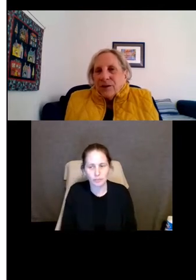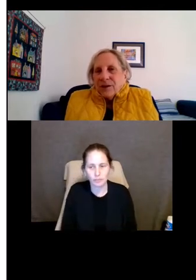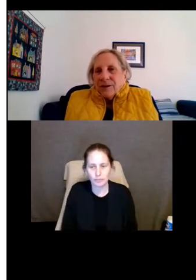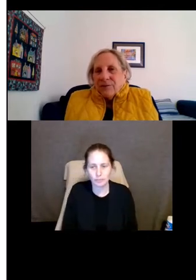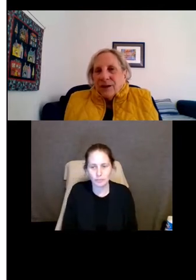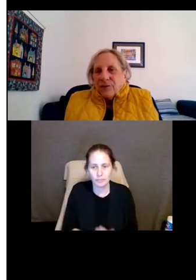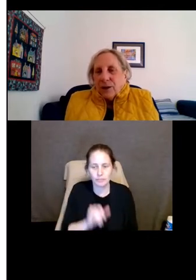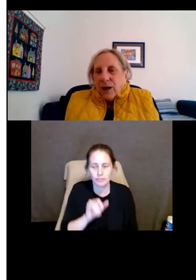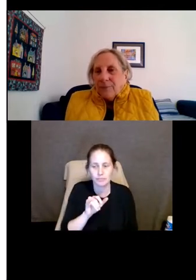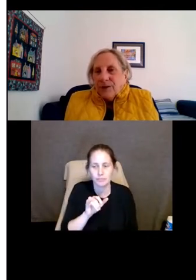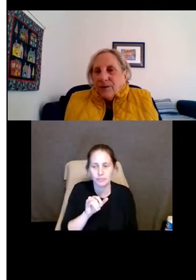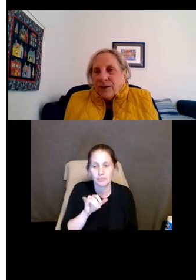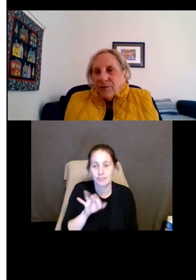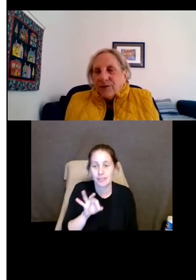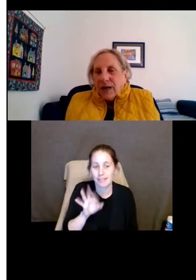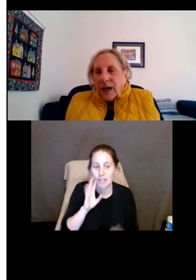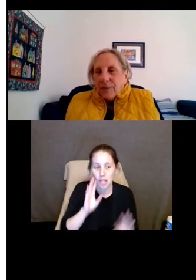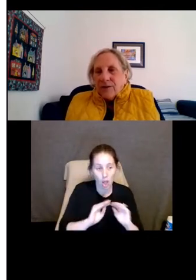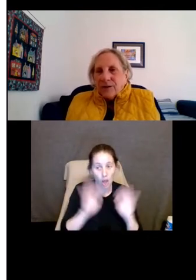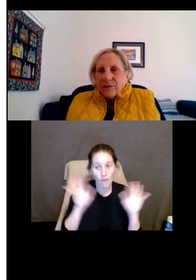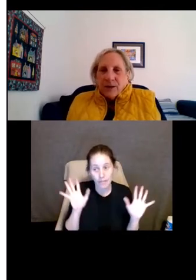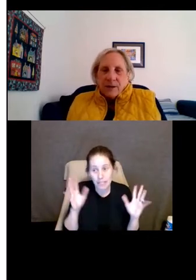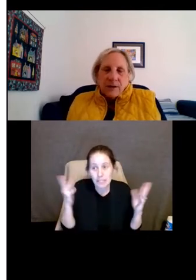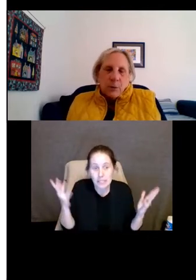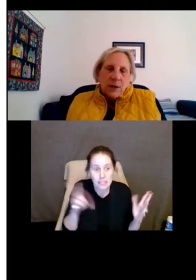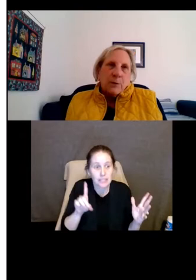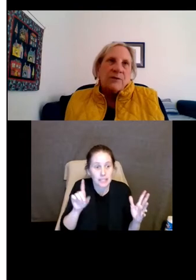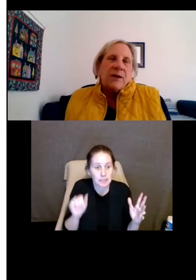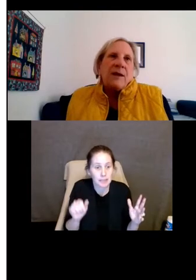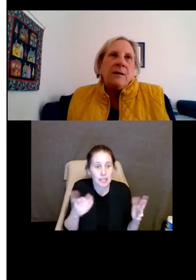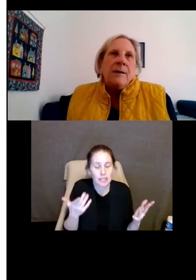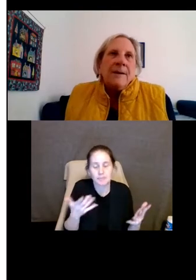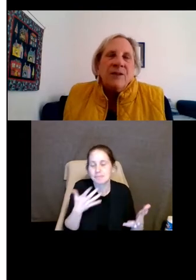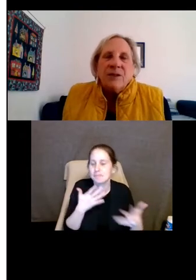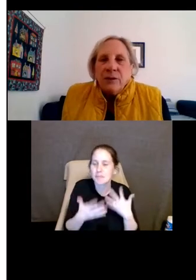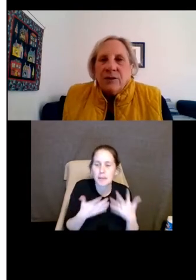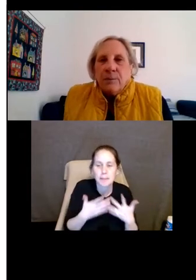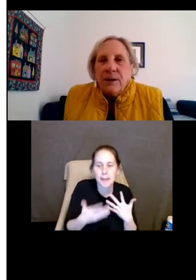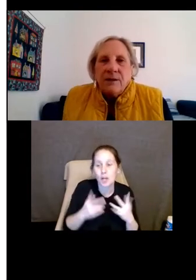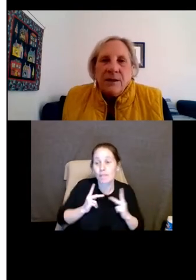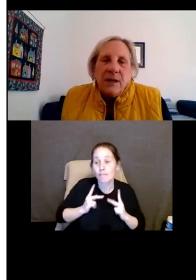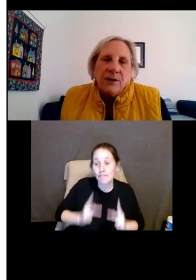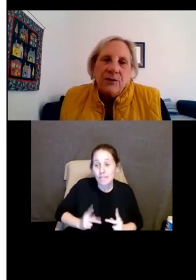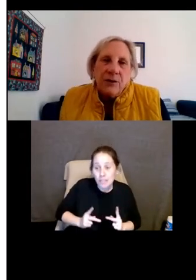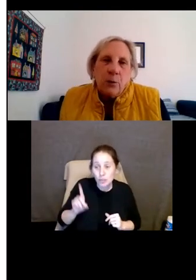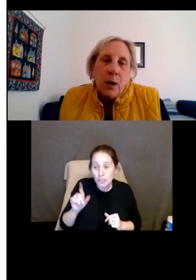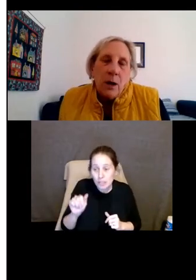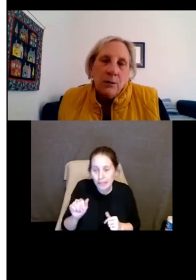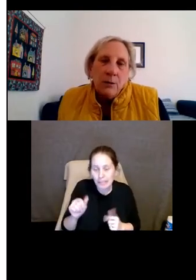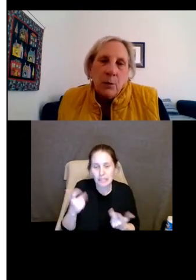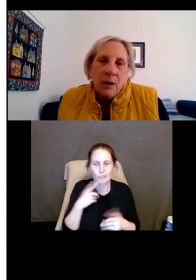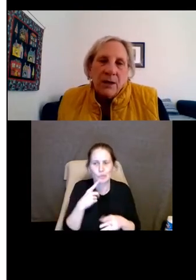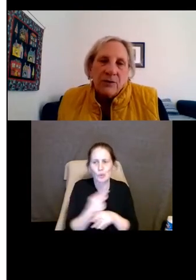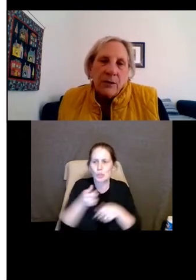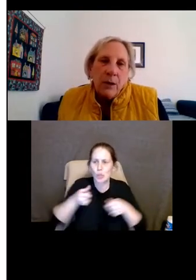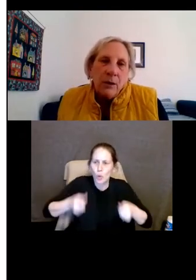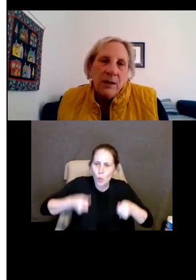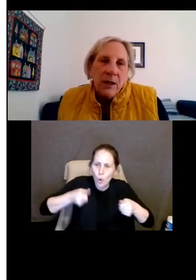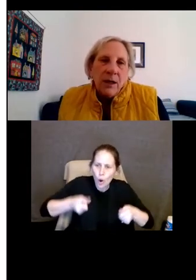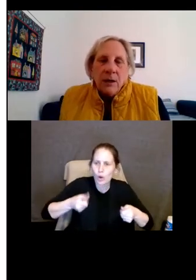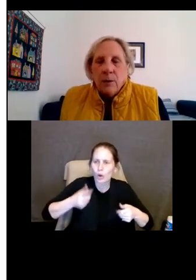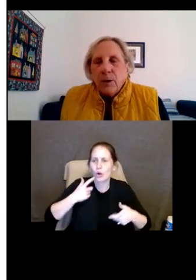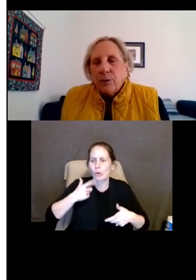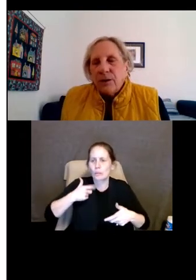they're obvious, if it's an obvious disability, whether it's a physical disability like using a walker or walking